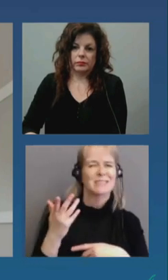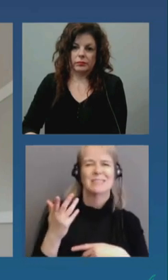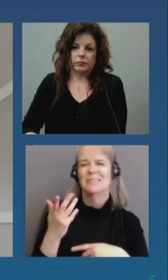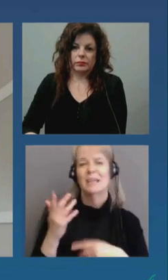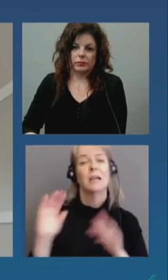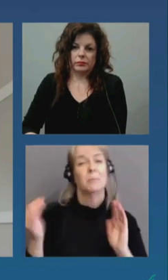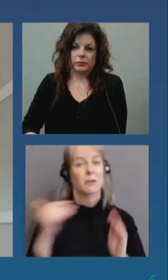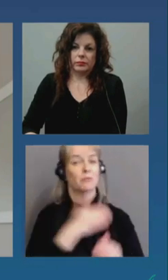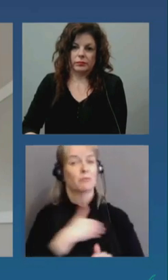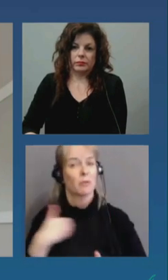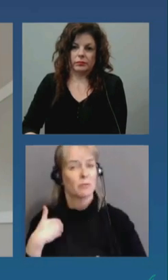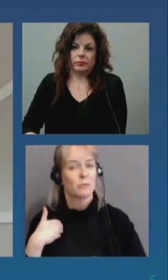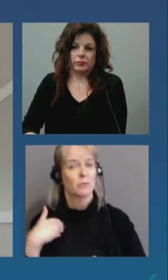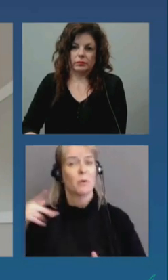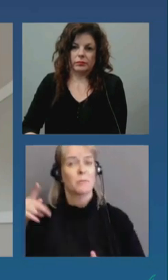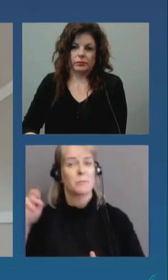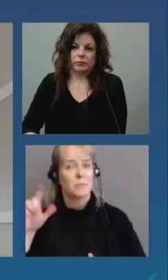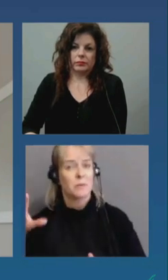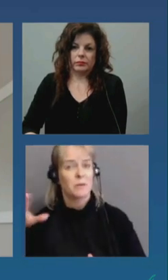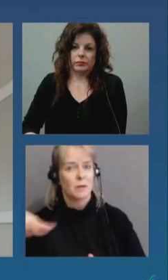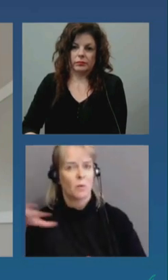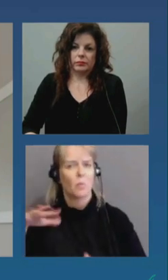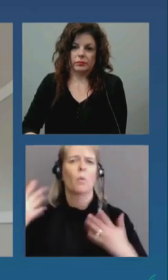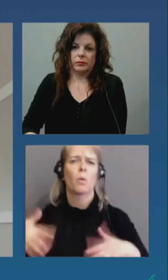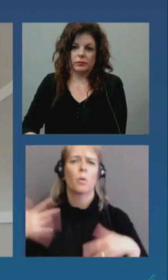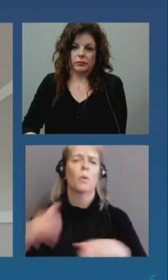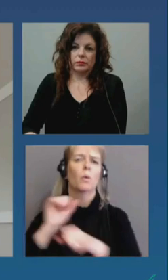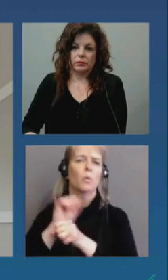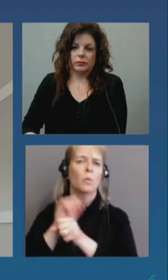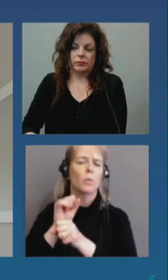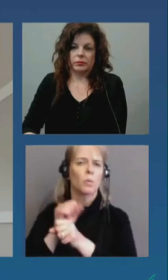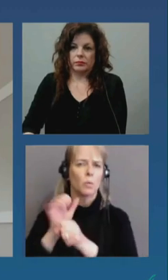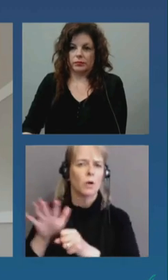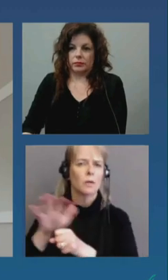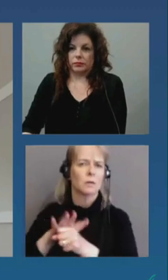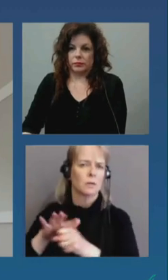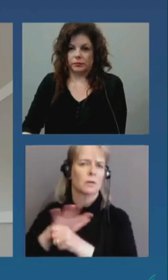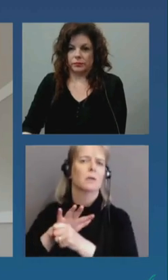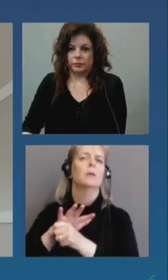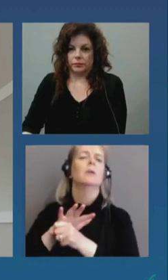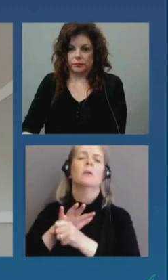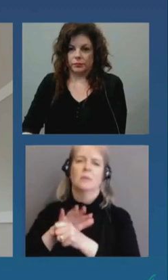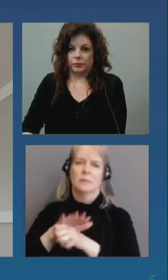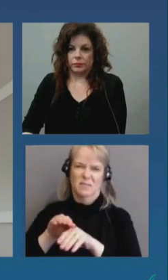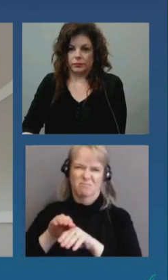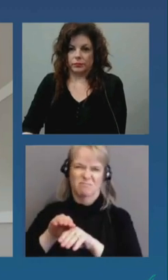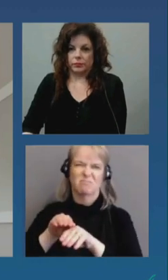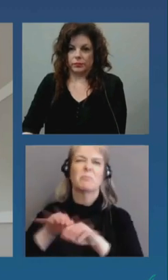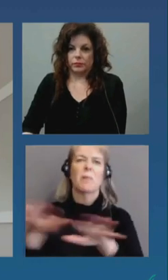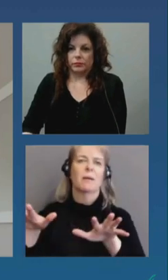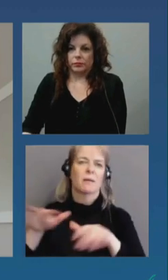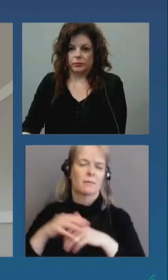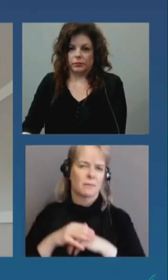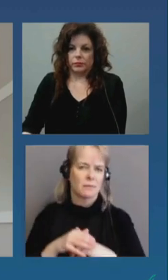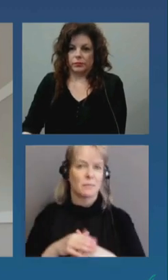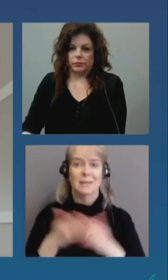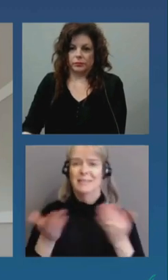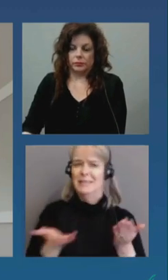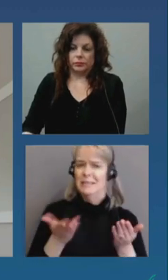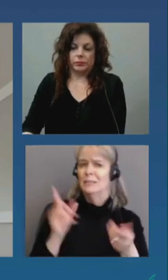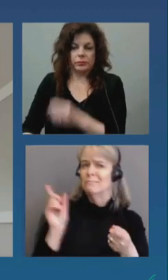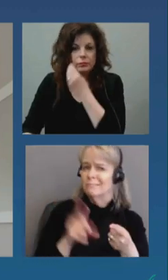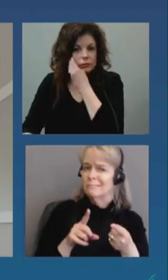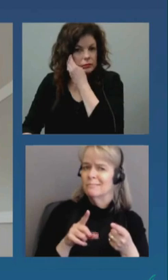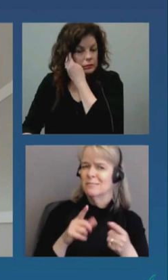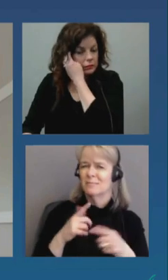toronto and peele where there has been some uh action from those medical officers of health but uh you know if you don't get the action that you're